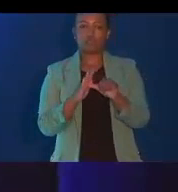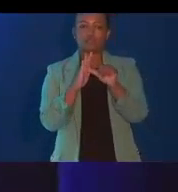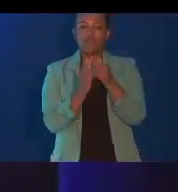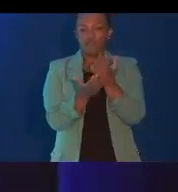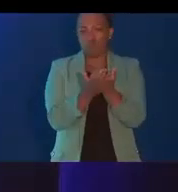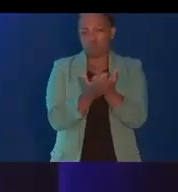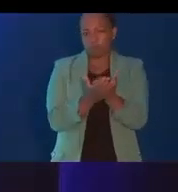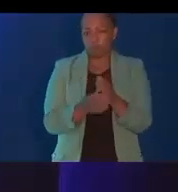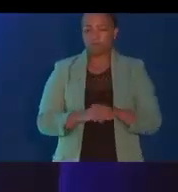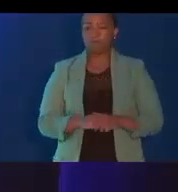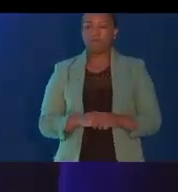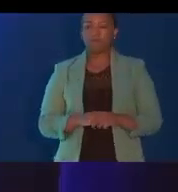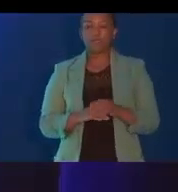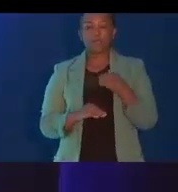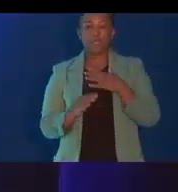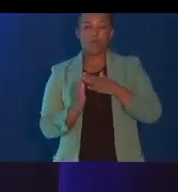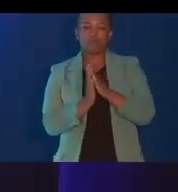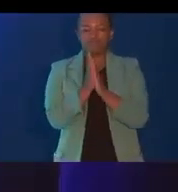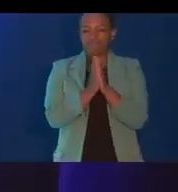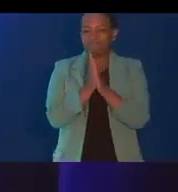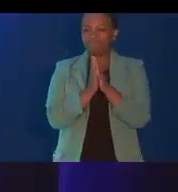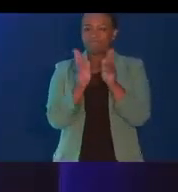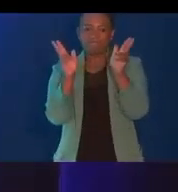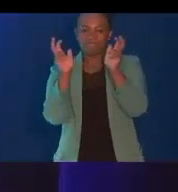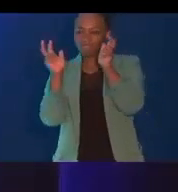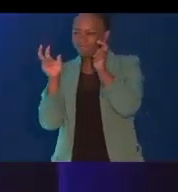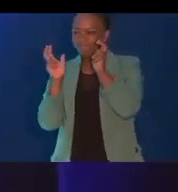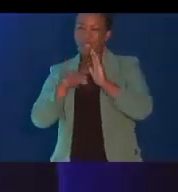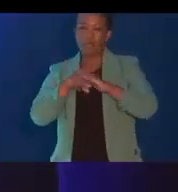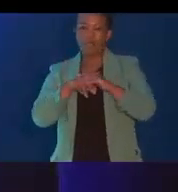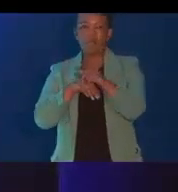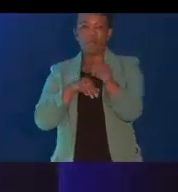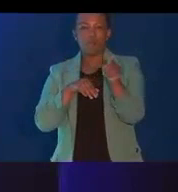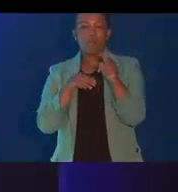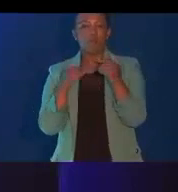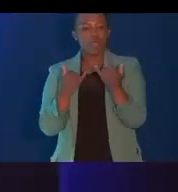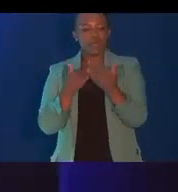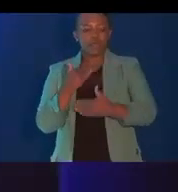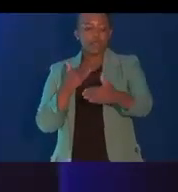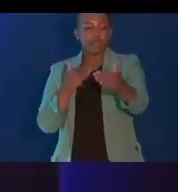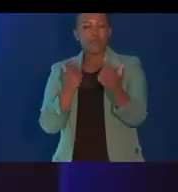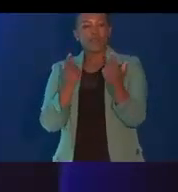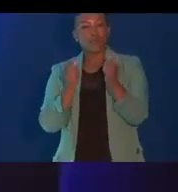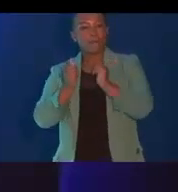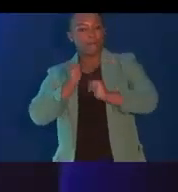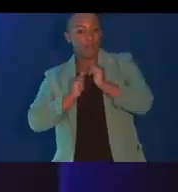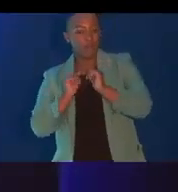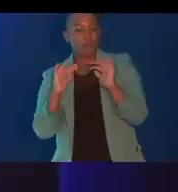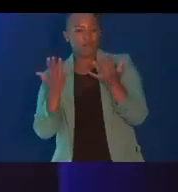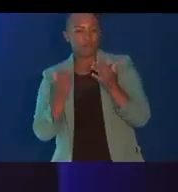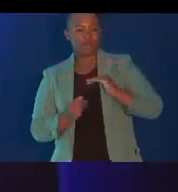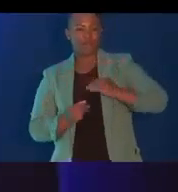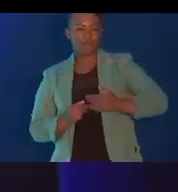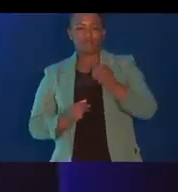economy. I look forward to hearing about how we are doing. Ladies and gentlemen,